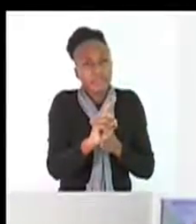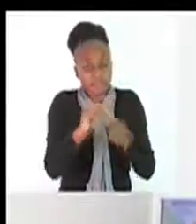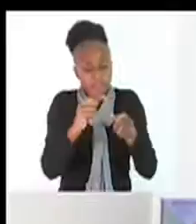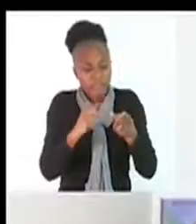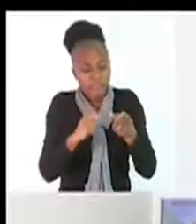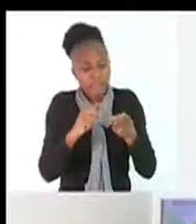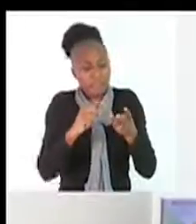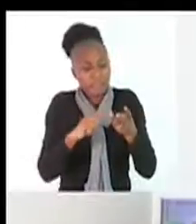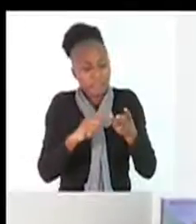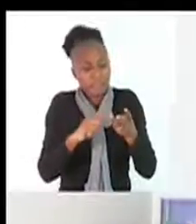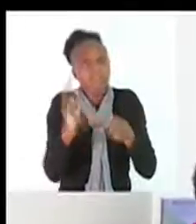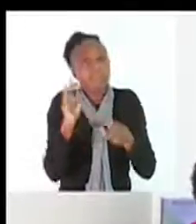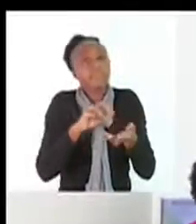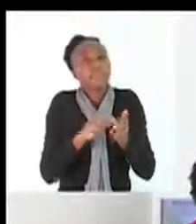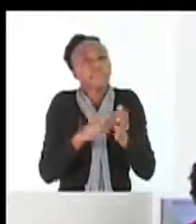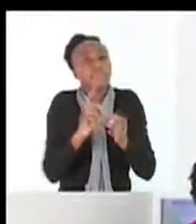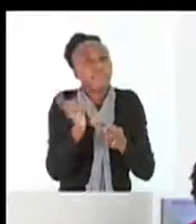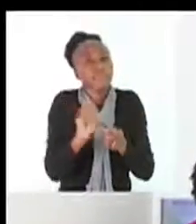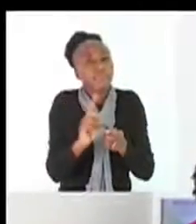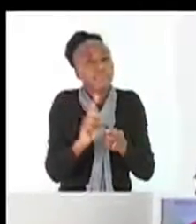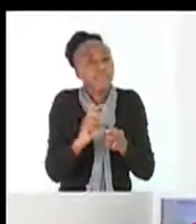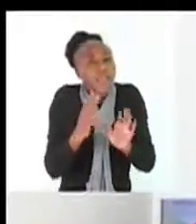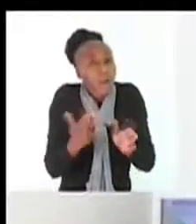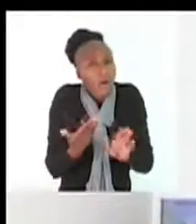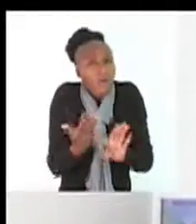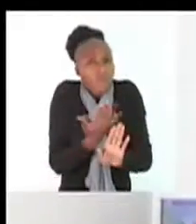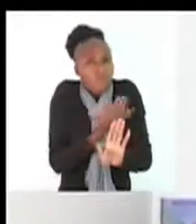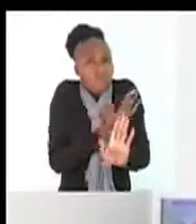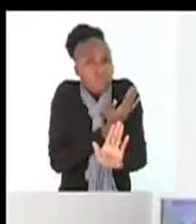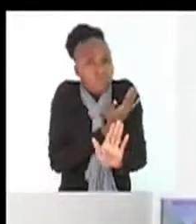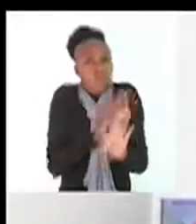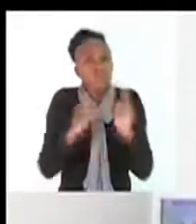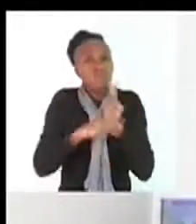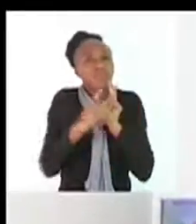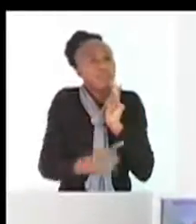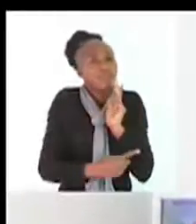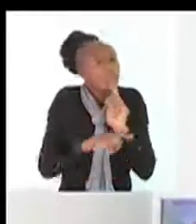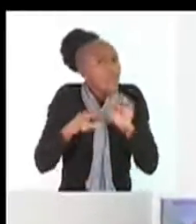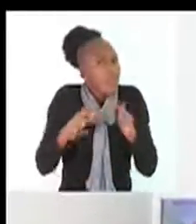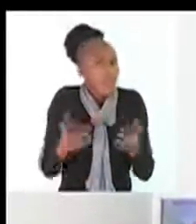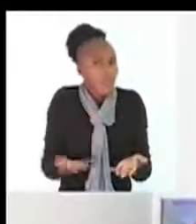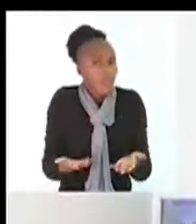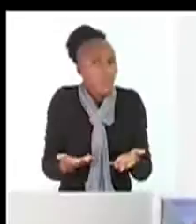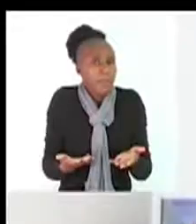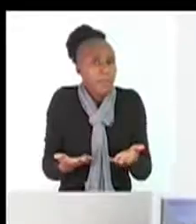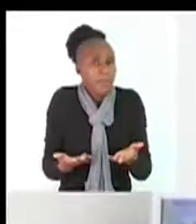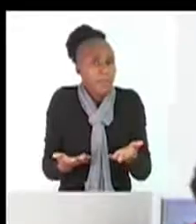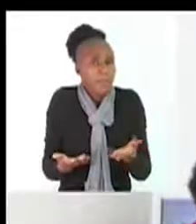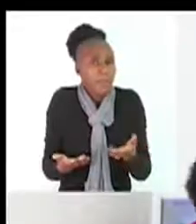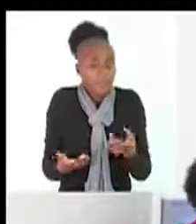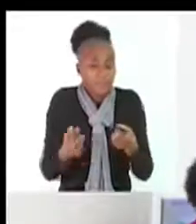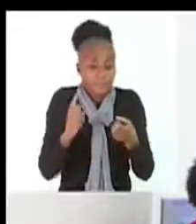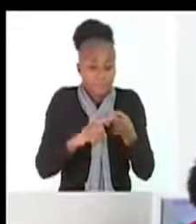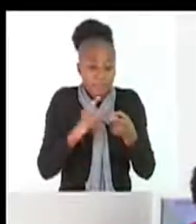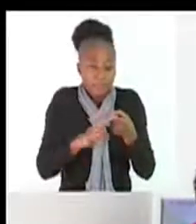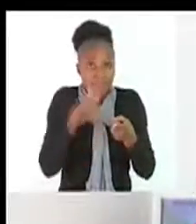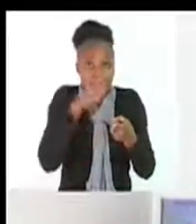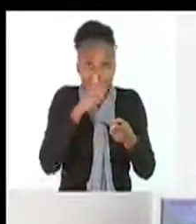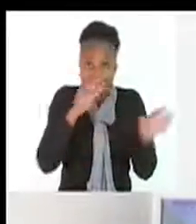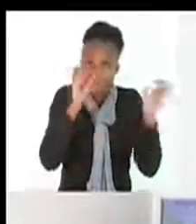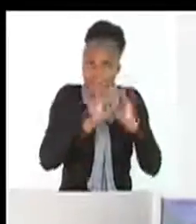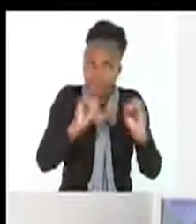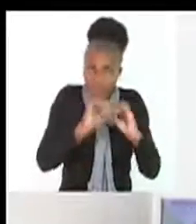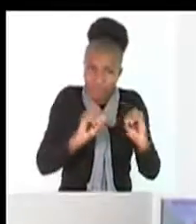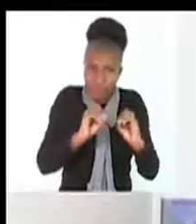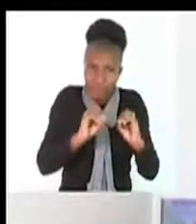contraceptives? How do these methods prevent somebody from falling pregnant? Abstinence, this is